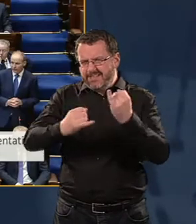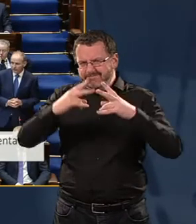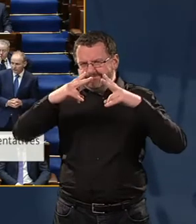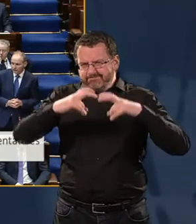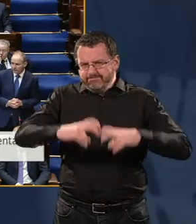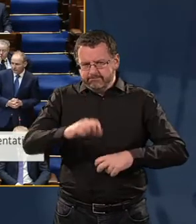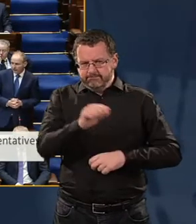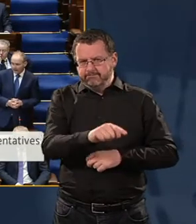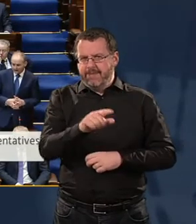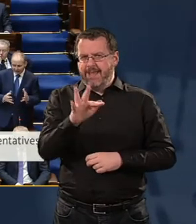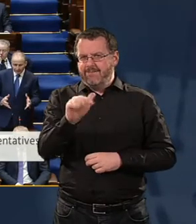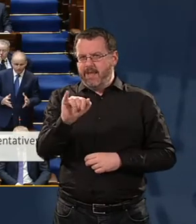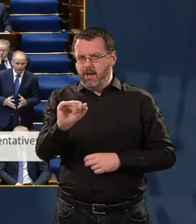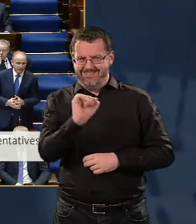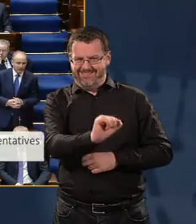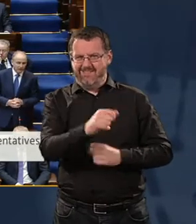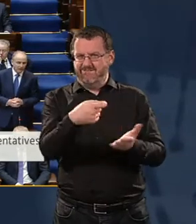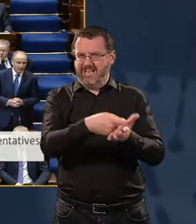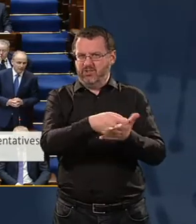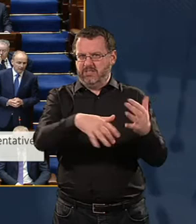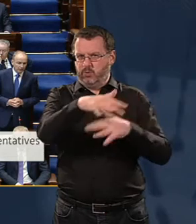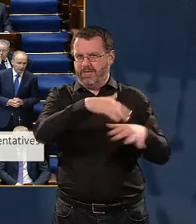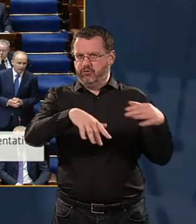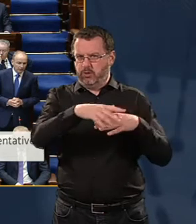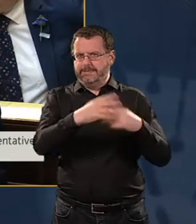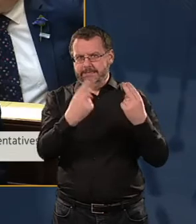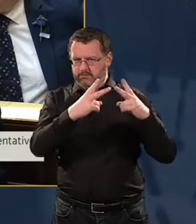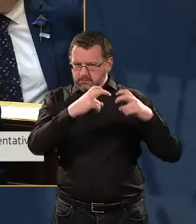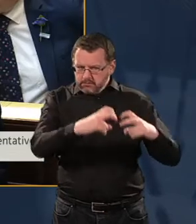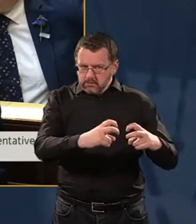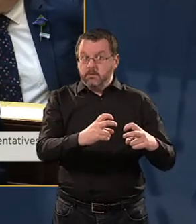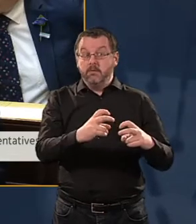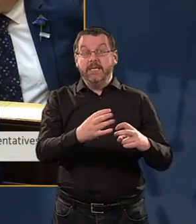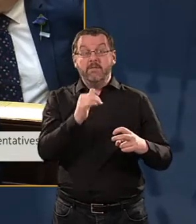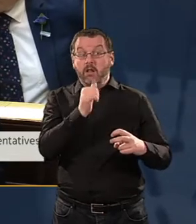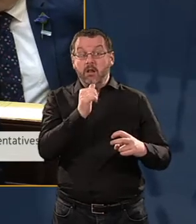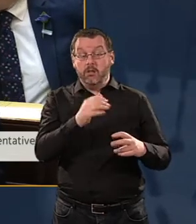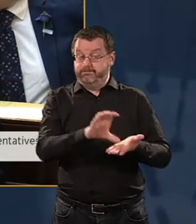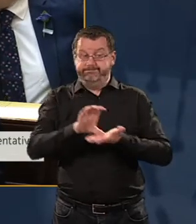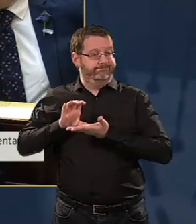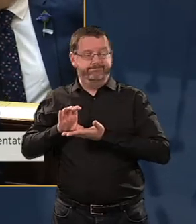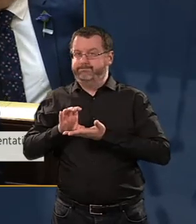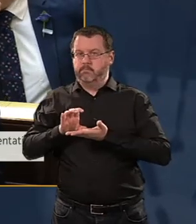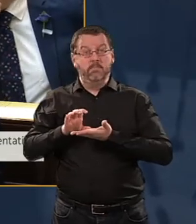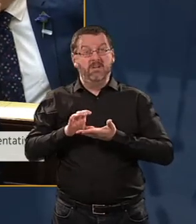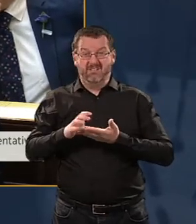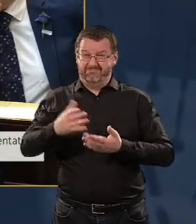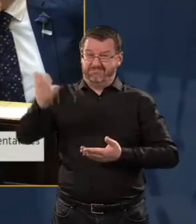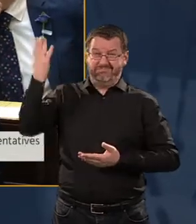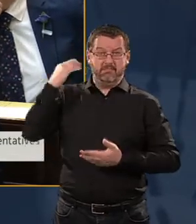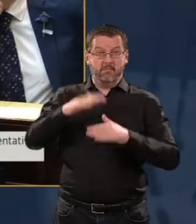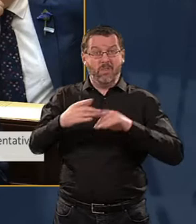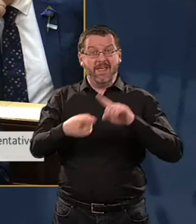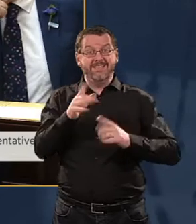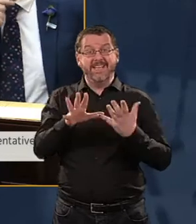Association of Ireland. Until that happens, the funding cannot be restored. We had the Genesis report well over a decade